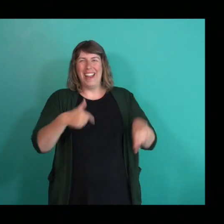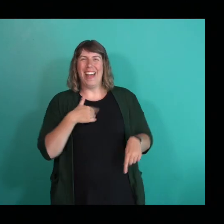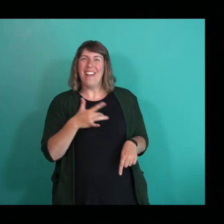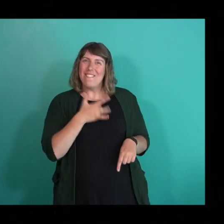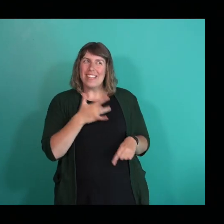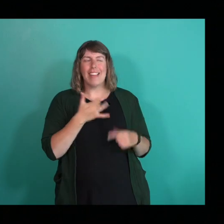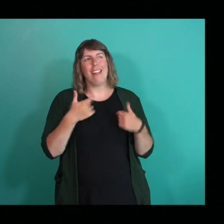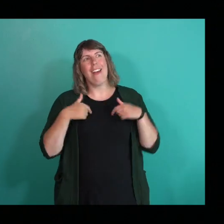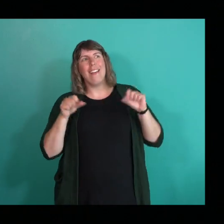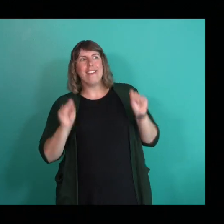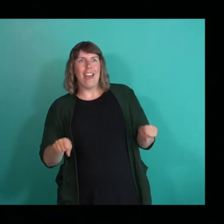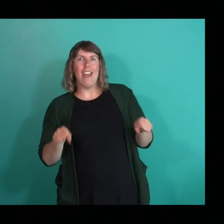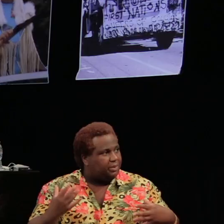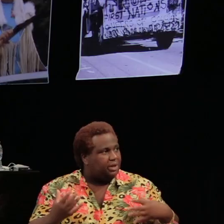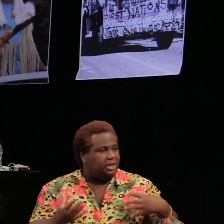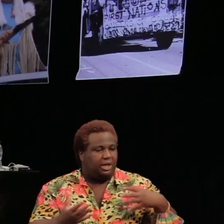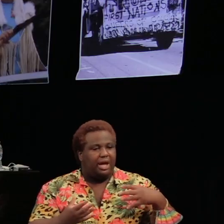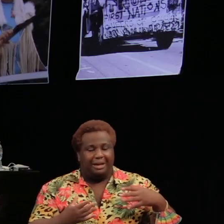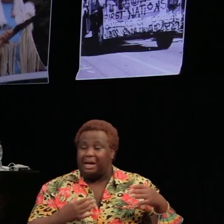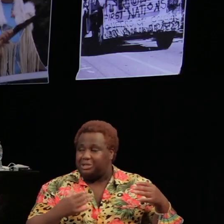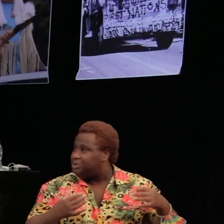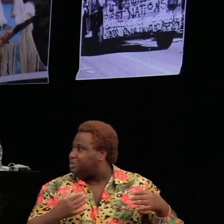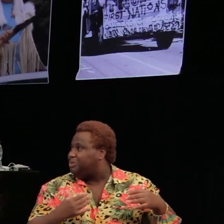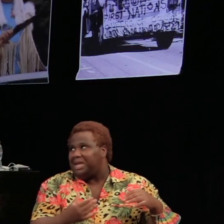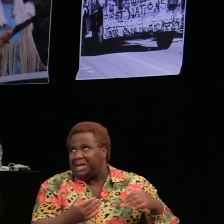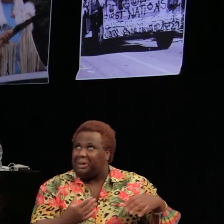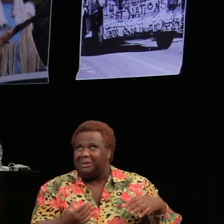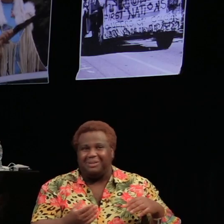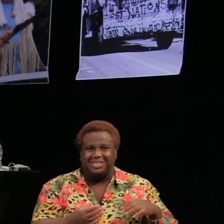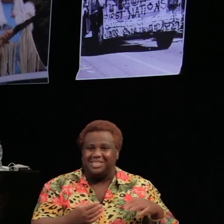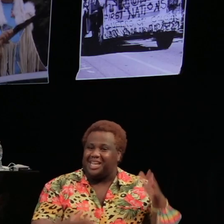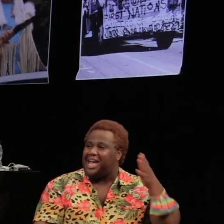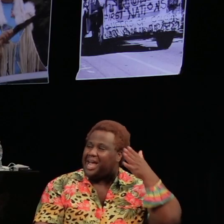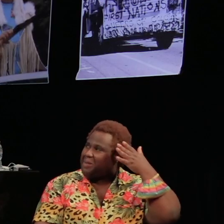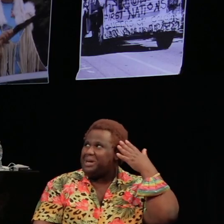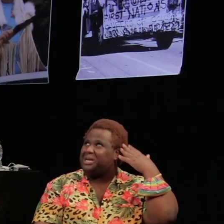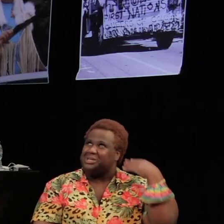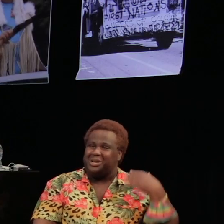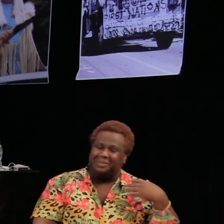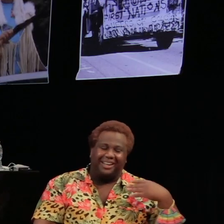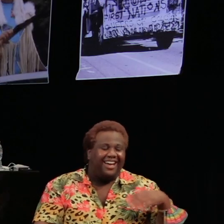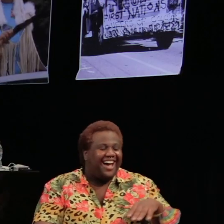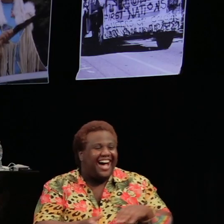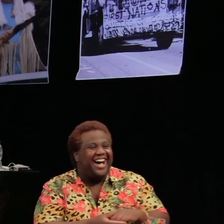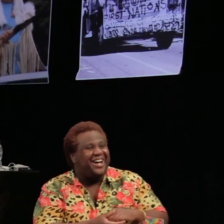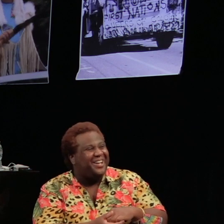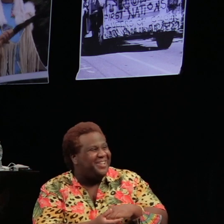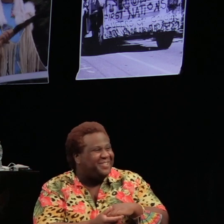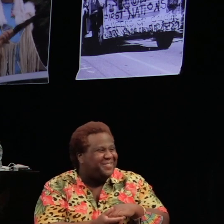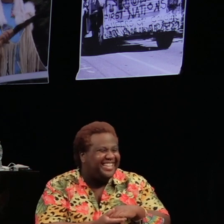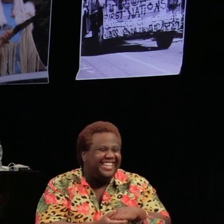really connect with people. It's true. Thank you. I was going to say, I am kind of charming.